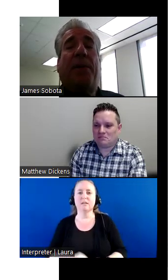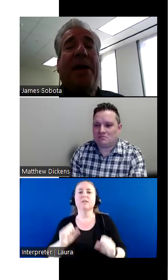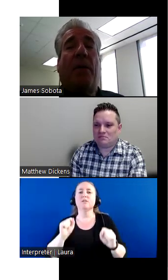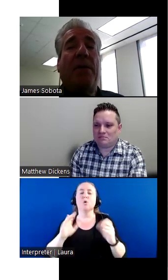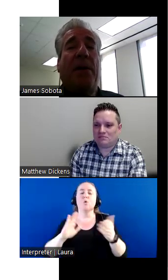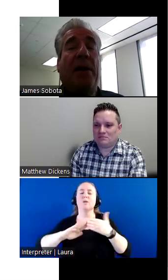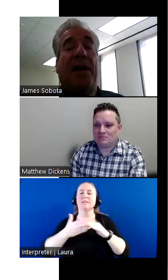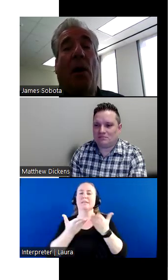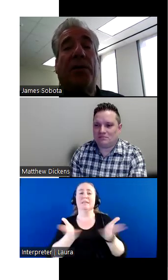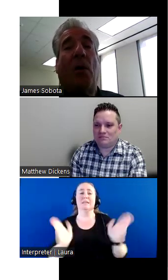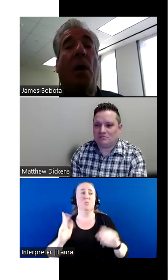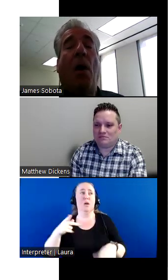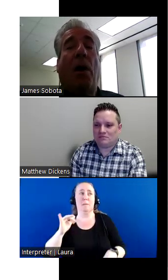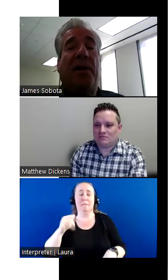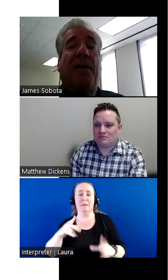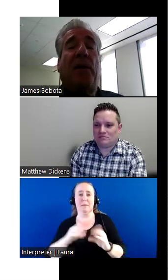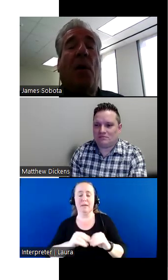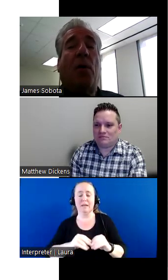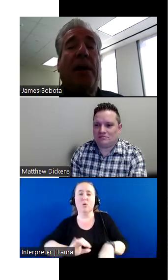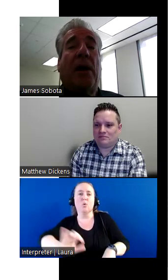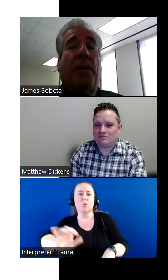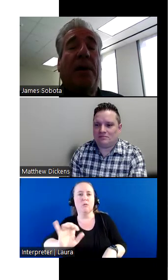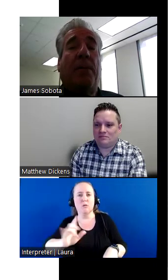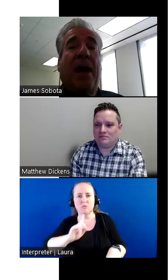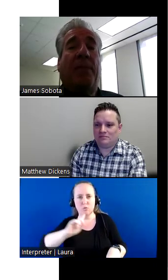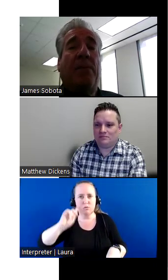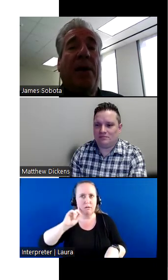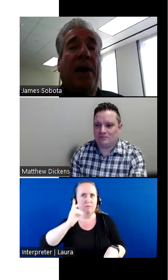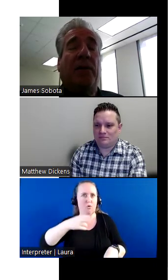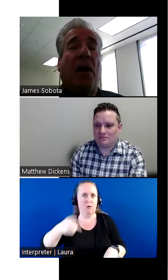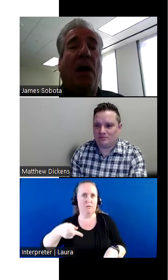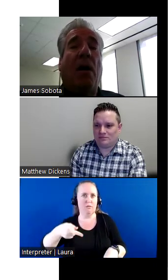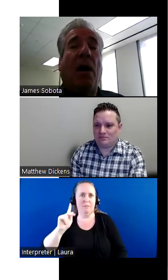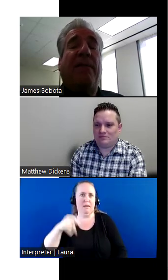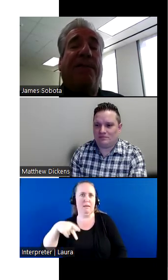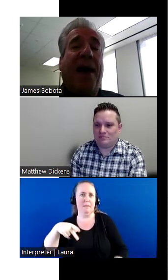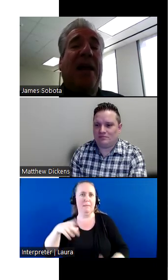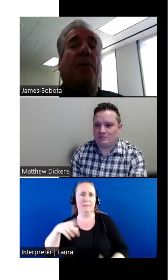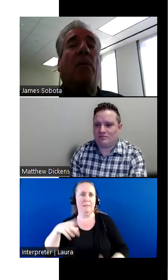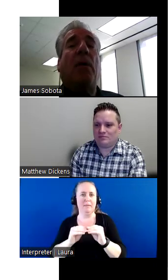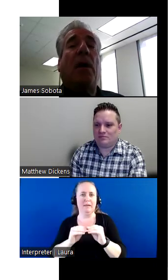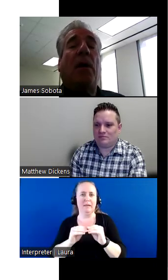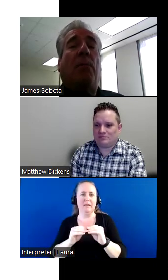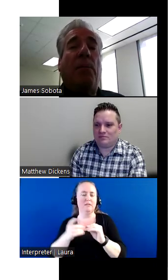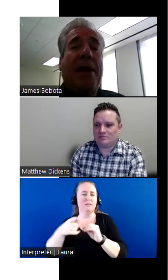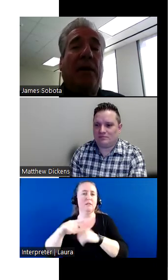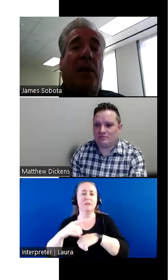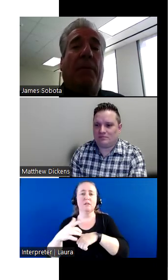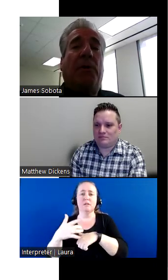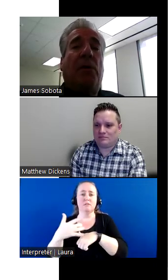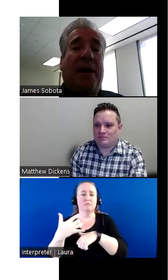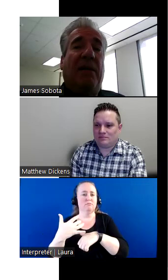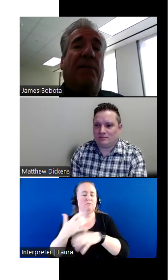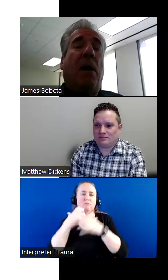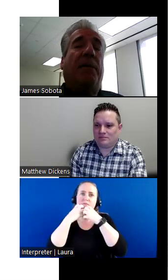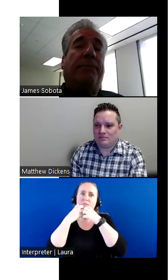citywide PIP meetings and also are deaf and hard of hearing PIP meetings are a valuable meeting to